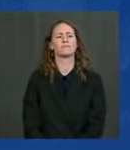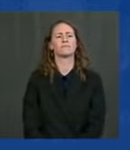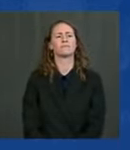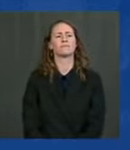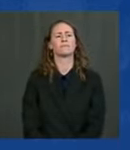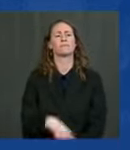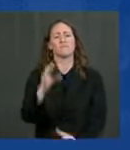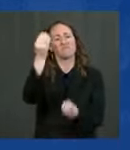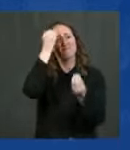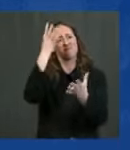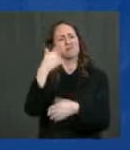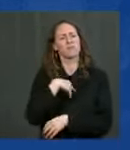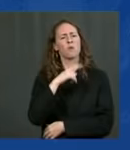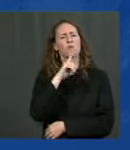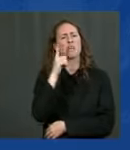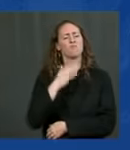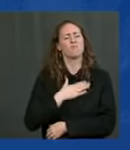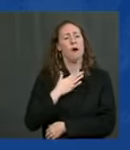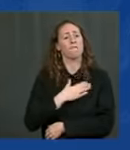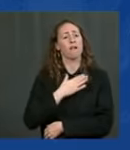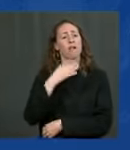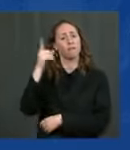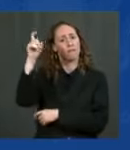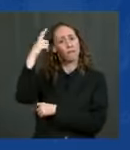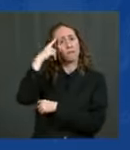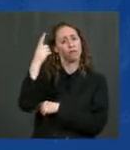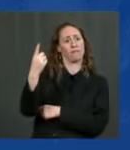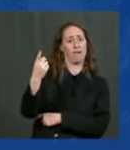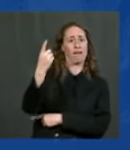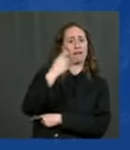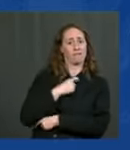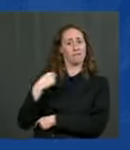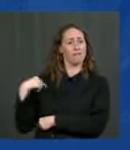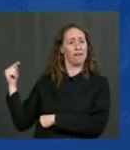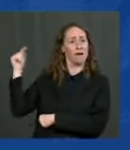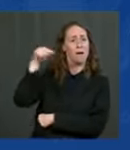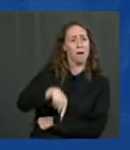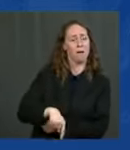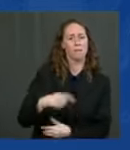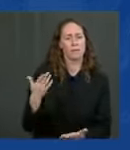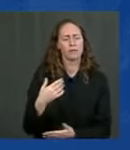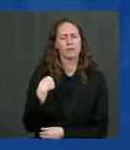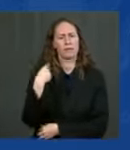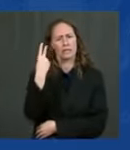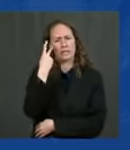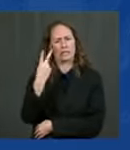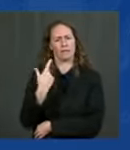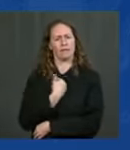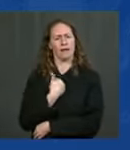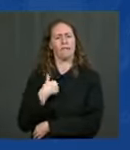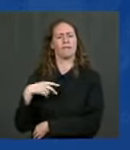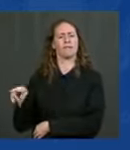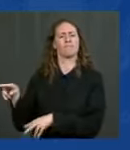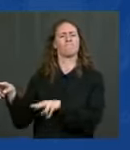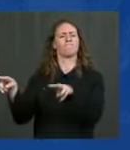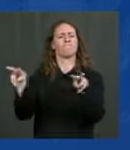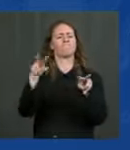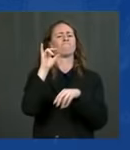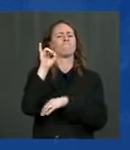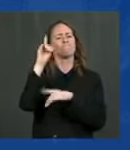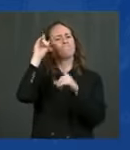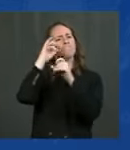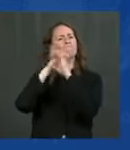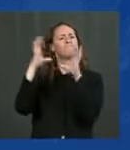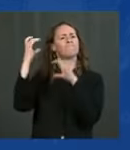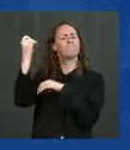asking me to come on down to visit and to see what visit and I want to thank him for his leadership as well. You know